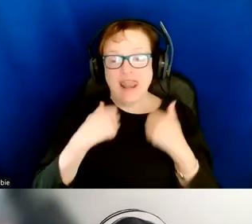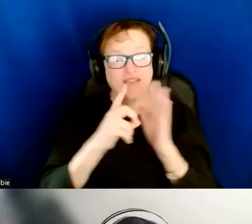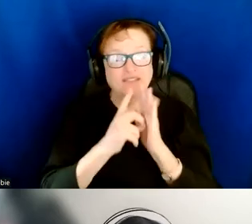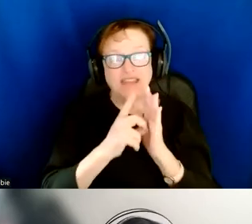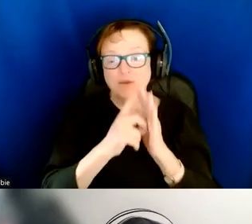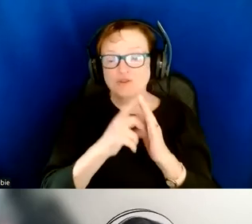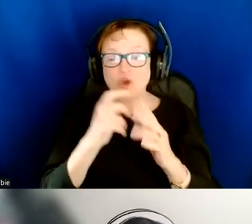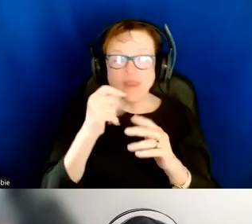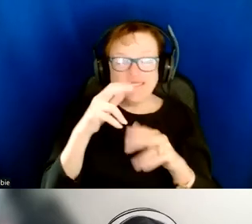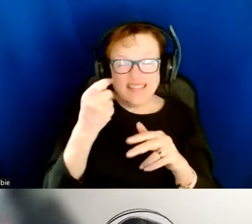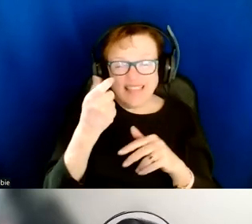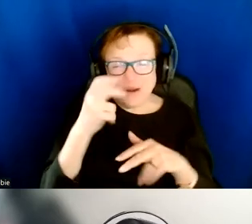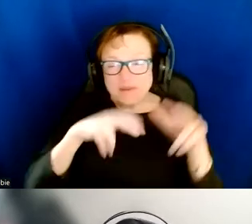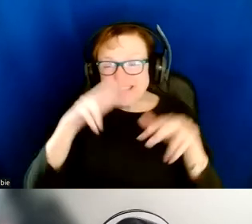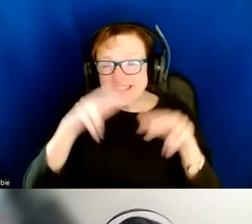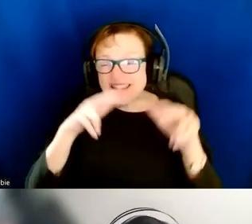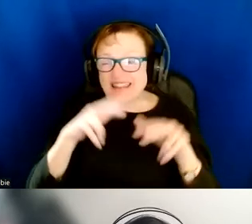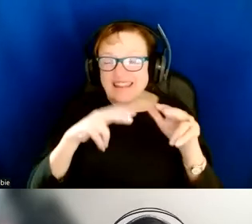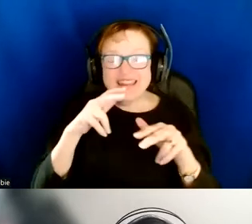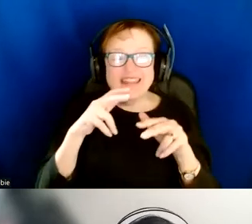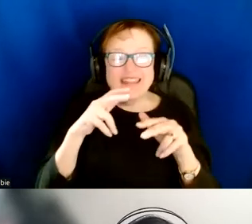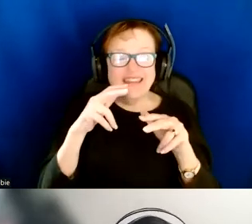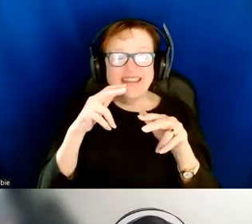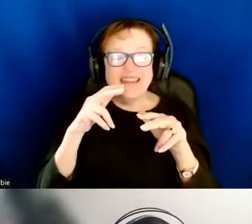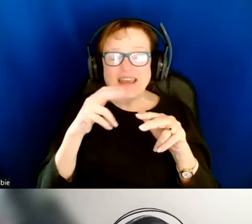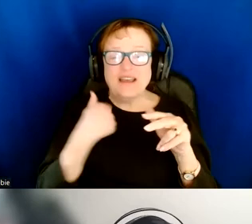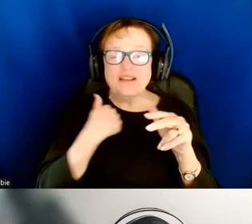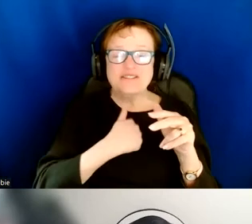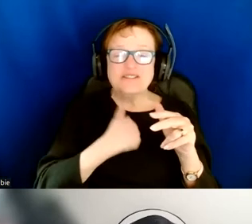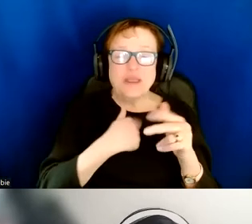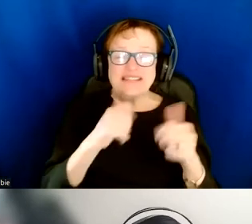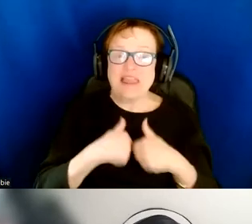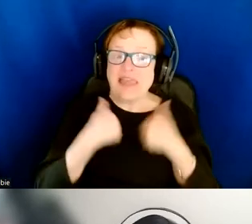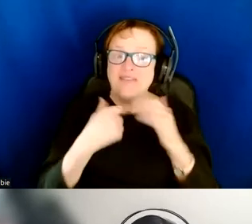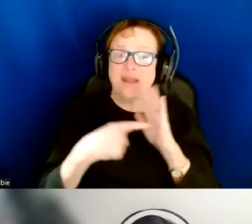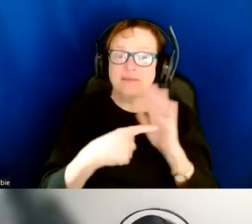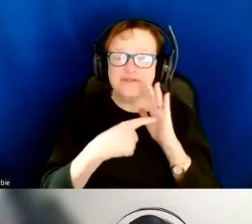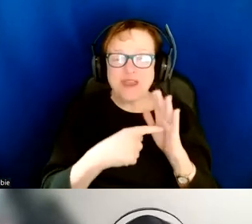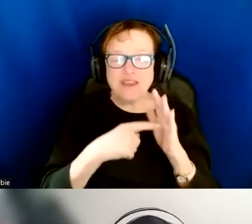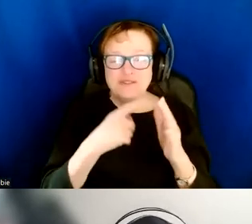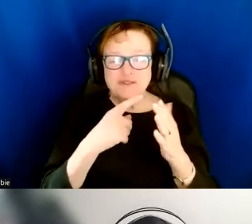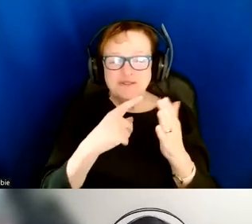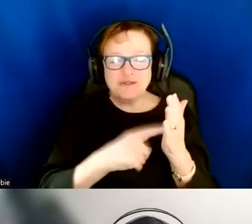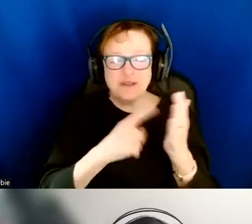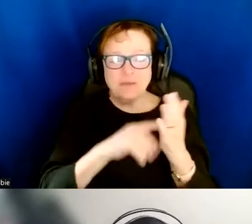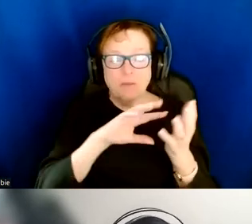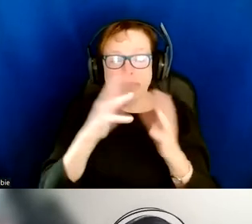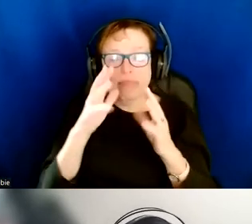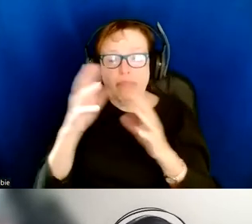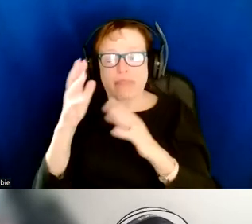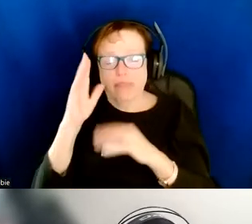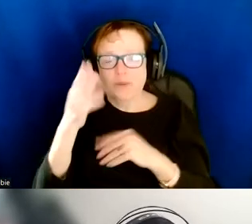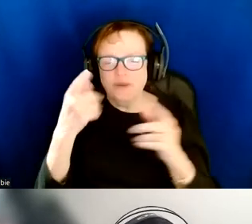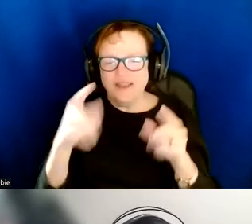little clumsy if i stumble a little bit i'm very sorry this is of course a live demonstration and um as we've noted in